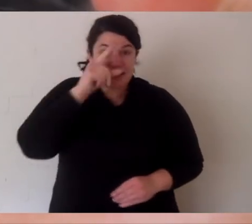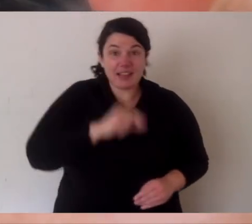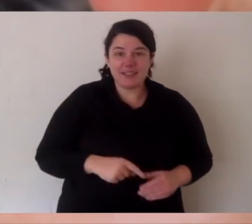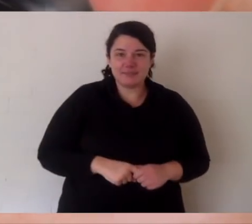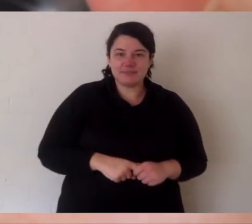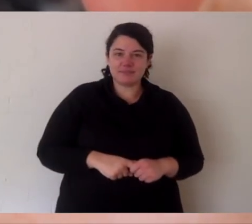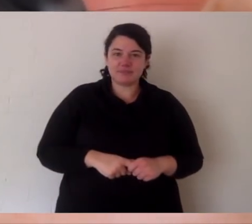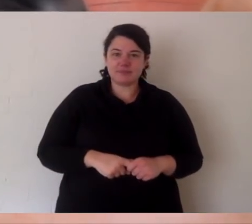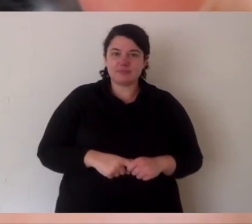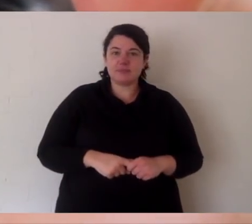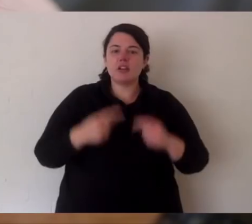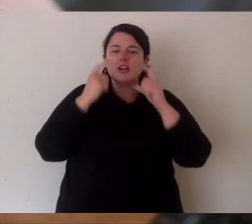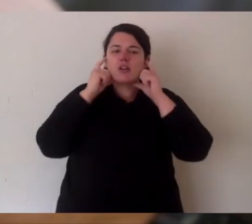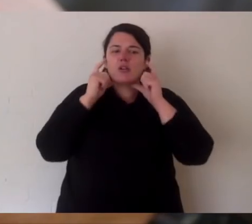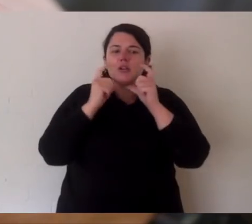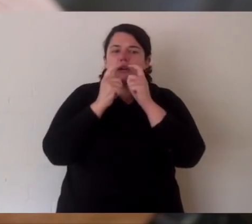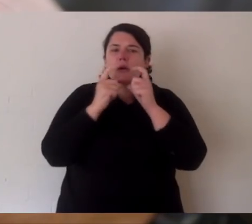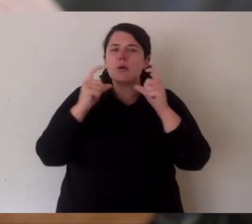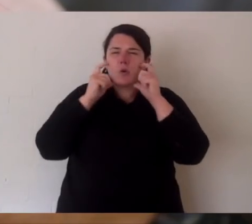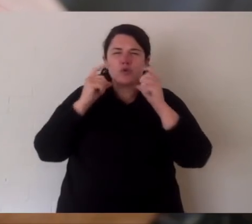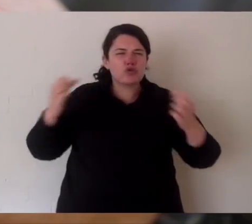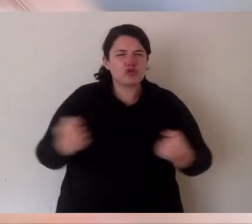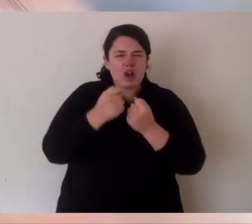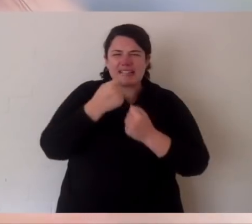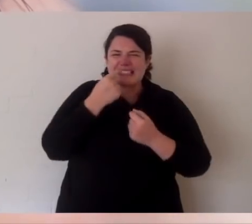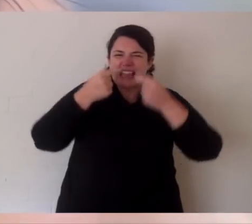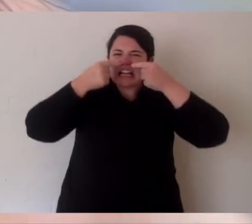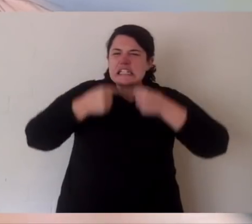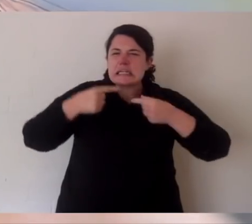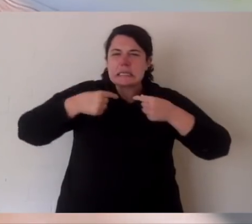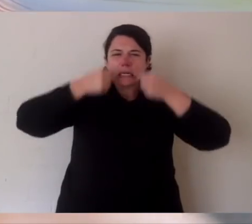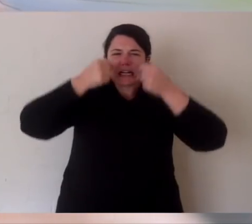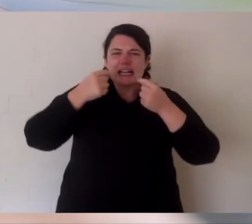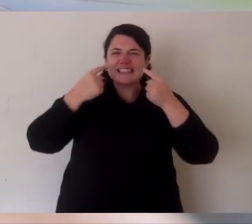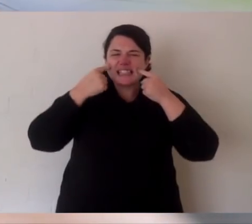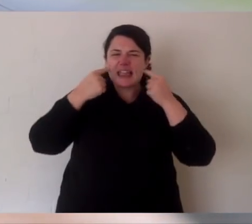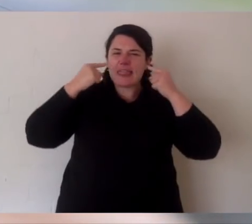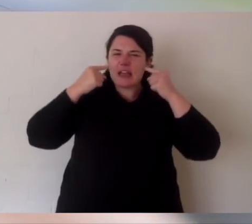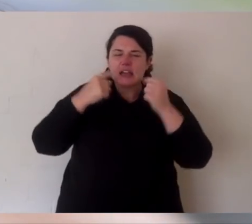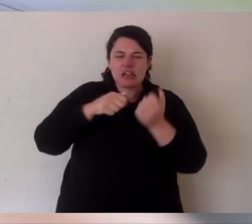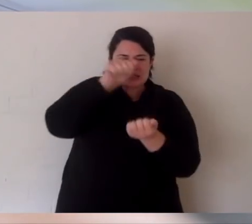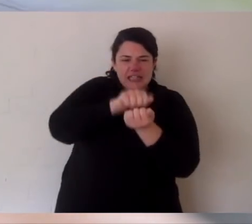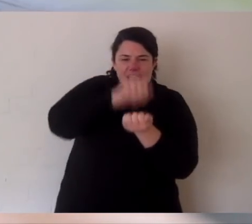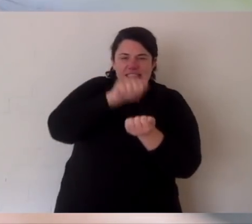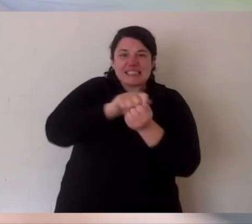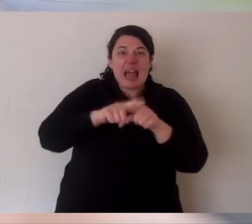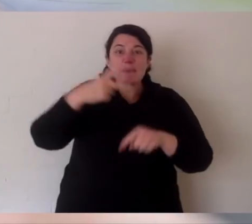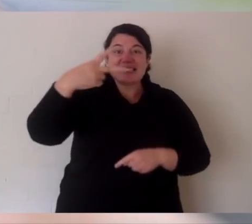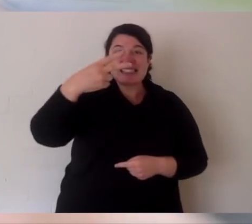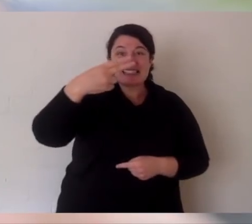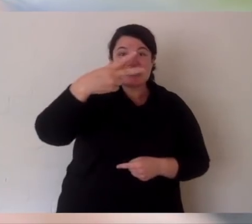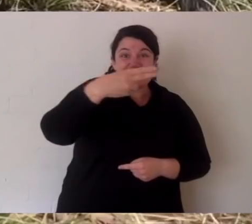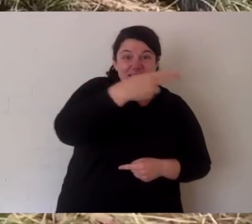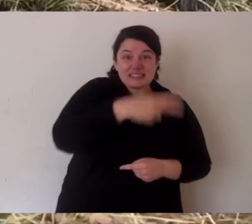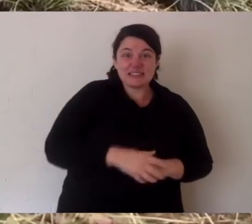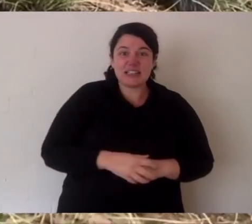out with that wet nose which means then they can pick up more scent particles. Now if we move back have a look at the jaw really strong sharp teeth